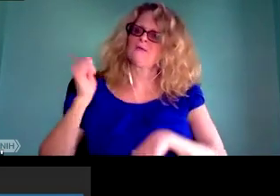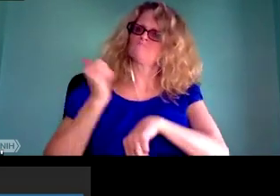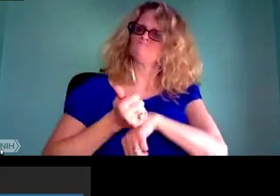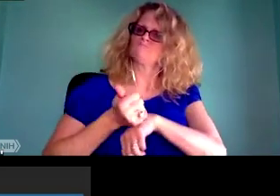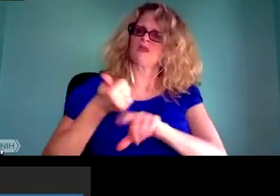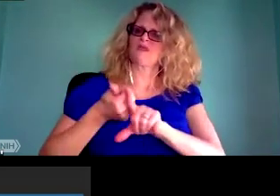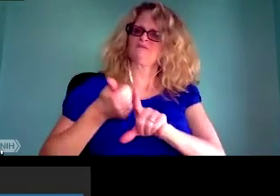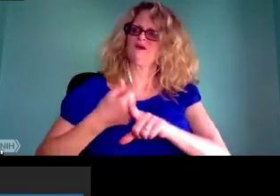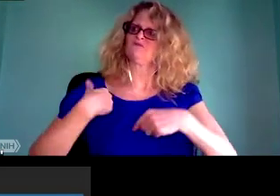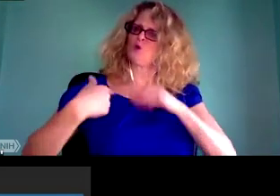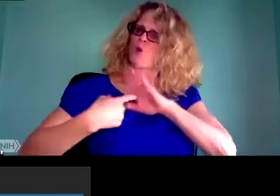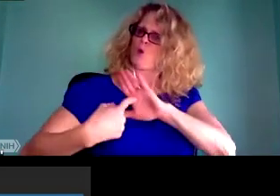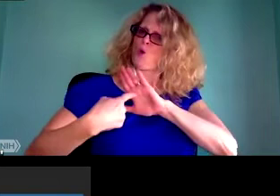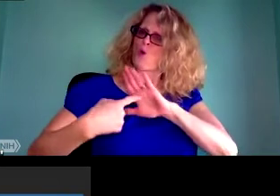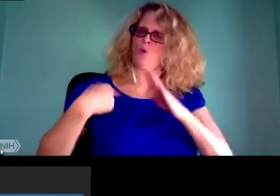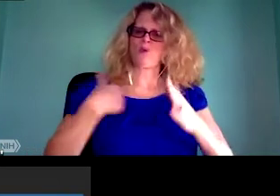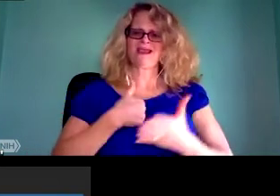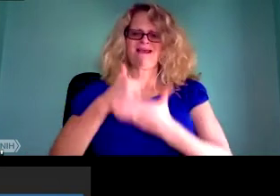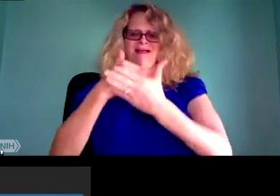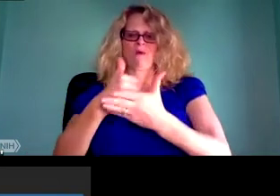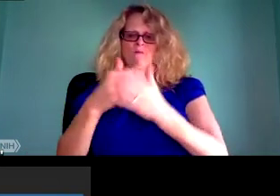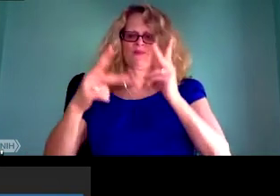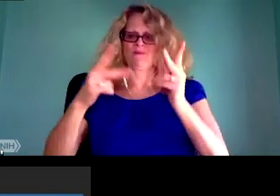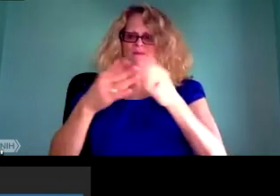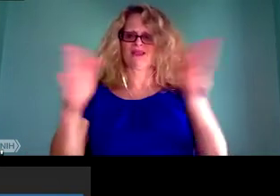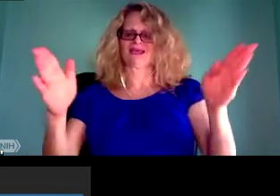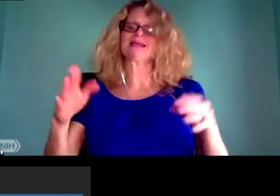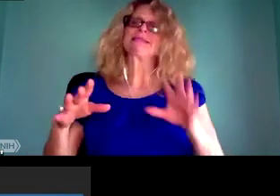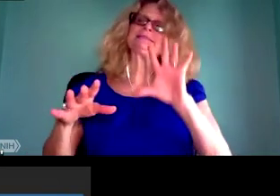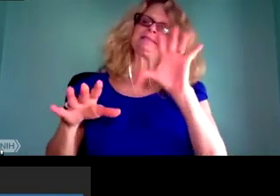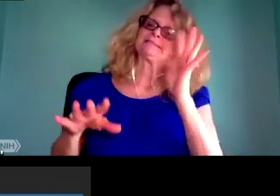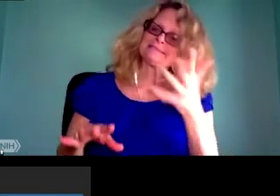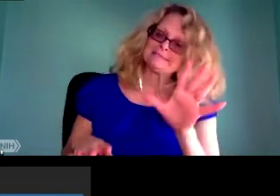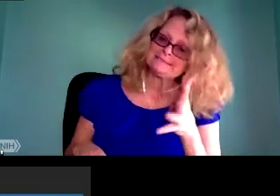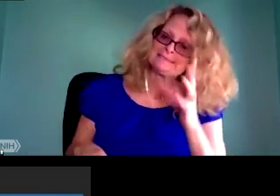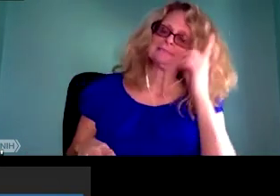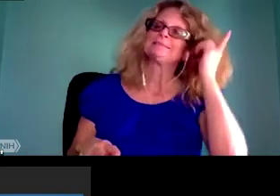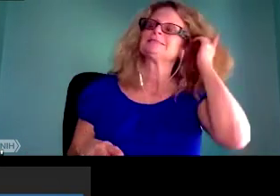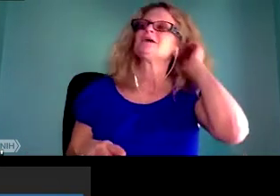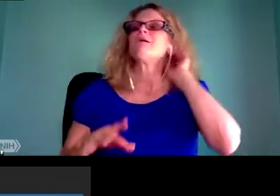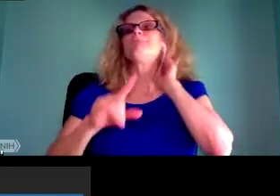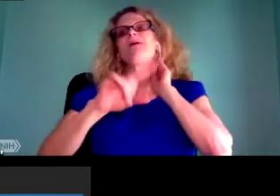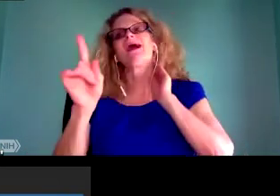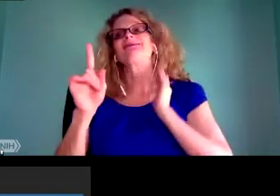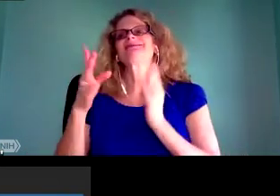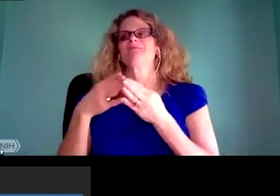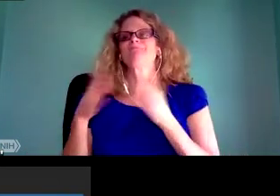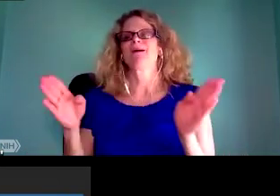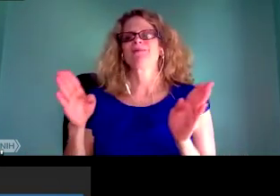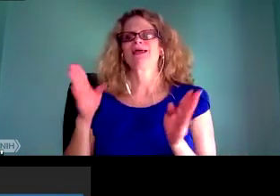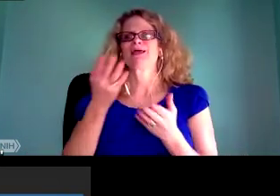work that we think needs to happen, which is just helping the public understand what these different kinds of technologies are.